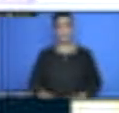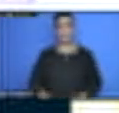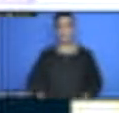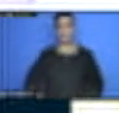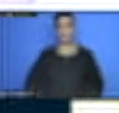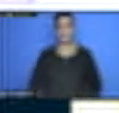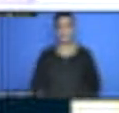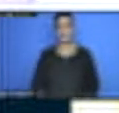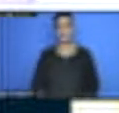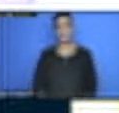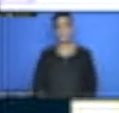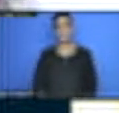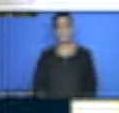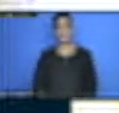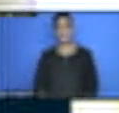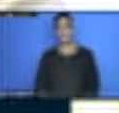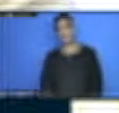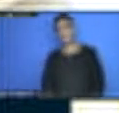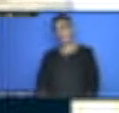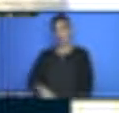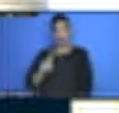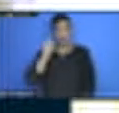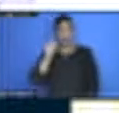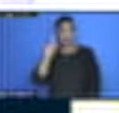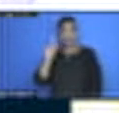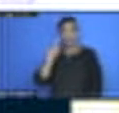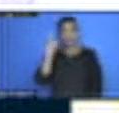We'll take one more and then we'll bring it back. Thank you.